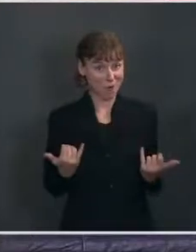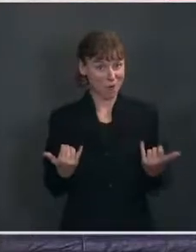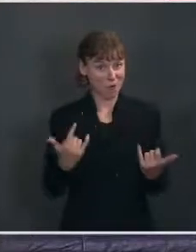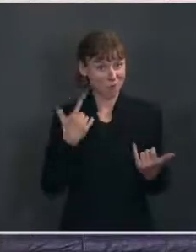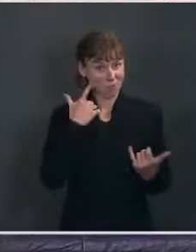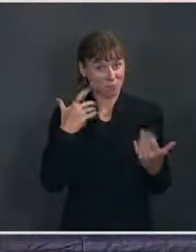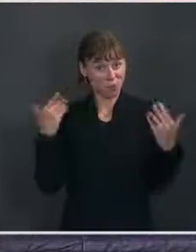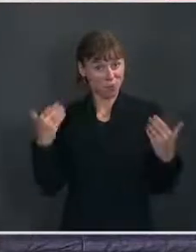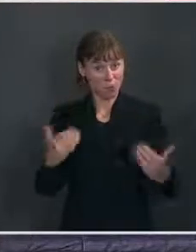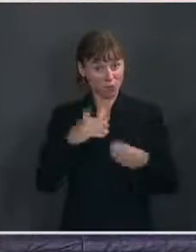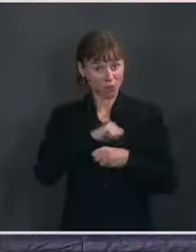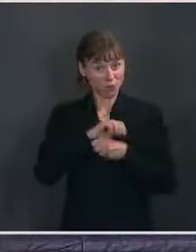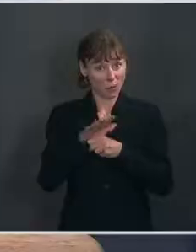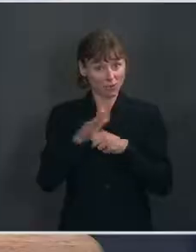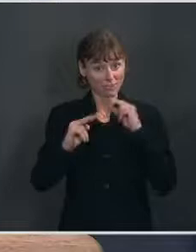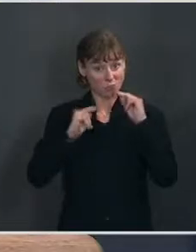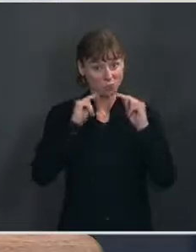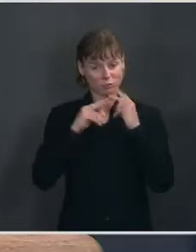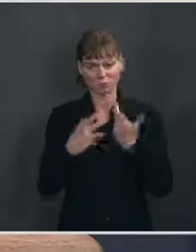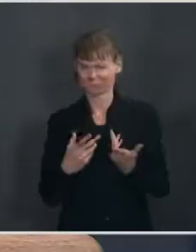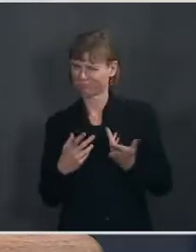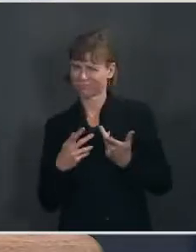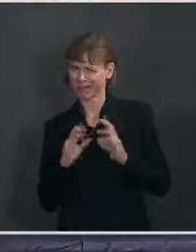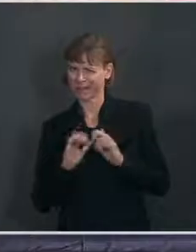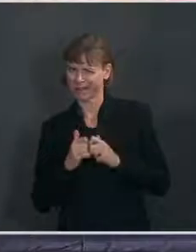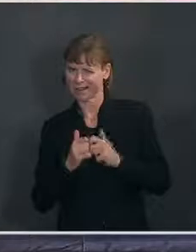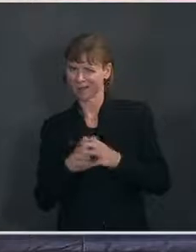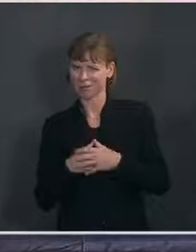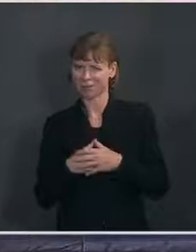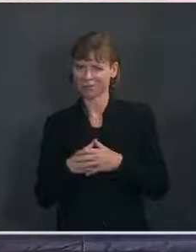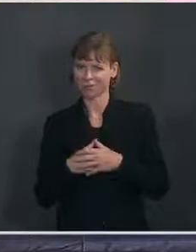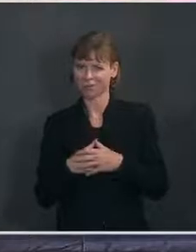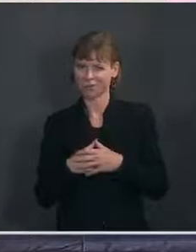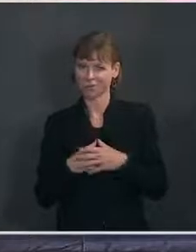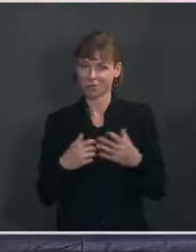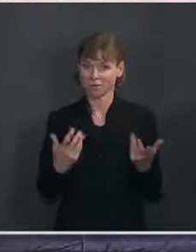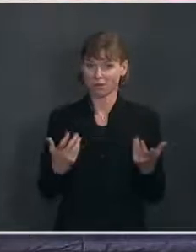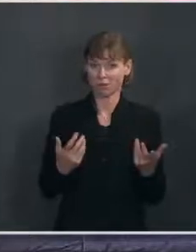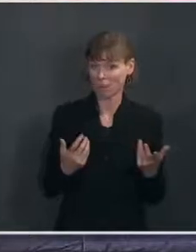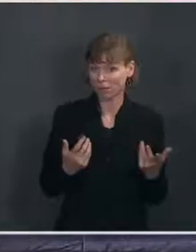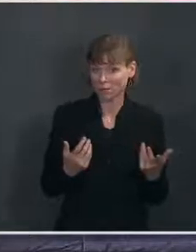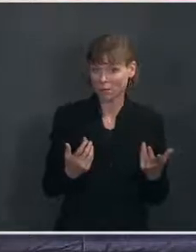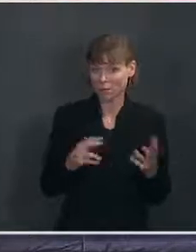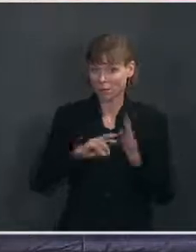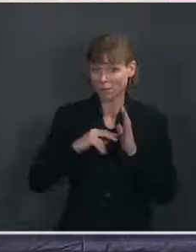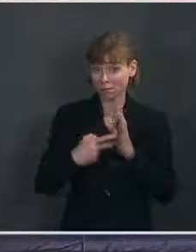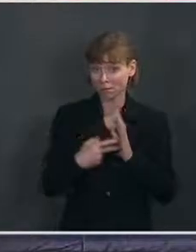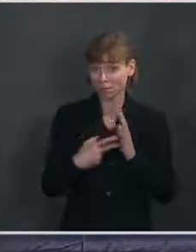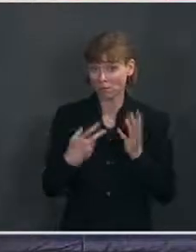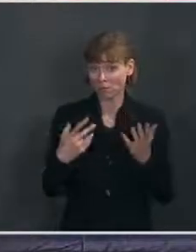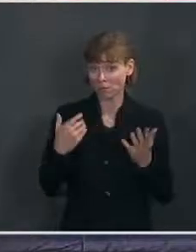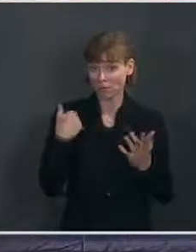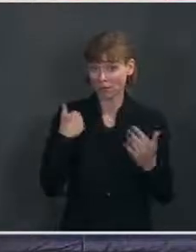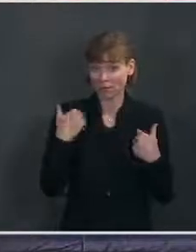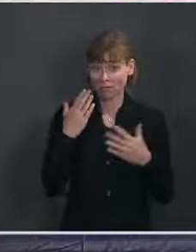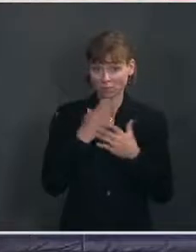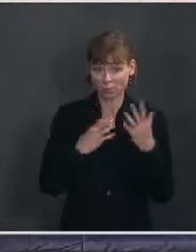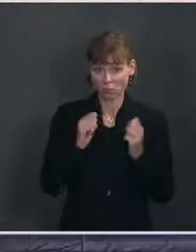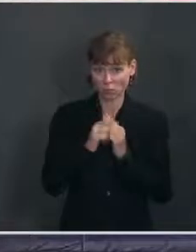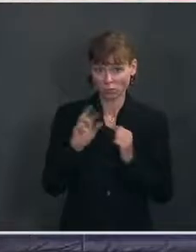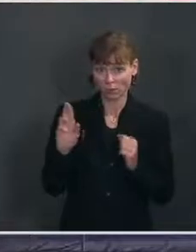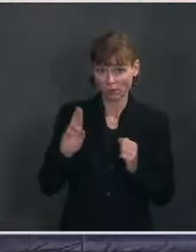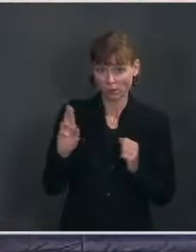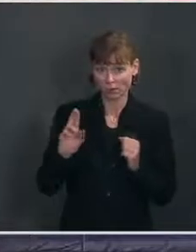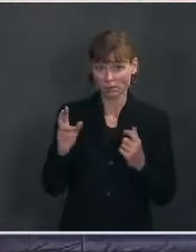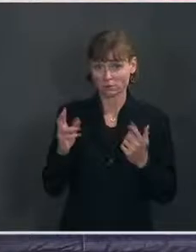COVID negotiations. In what way? The Well, he created a lot of noise, right? He would have a certain gravitational pull with Republicans who may be